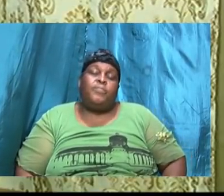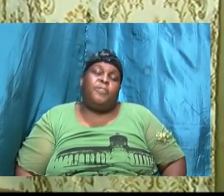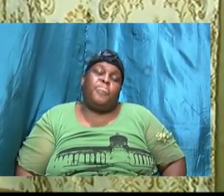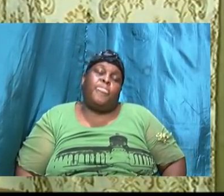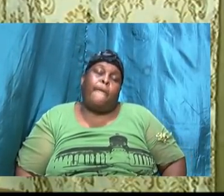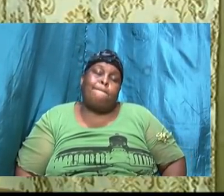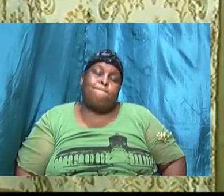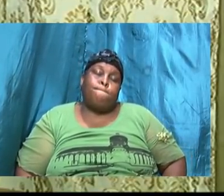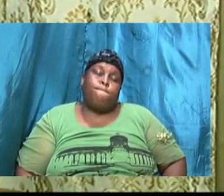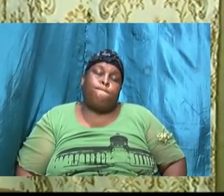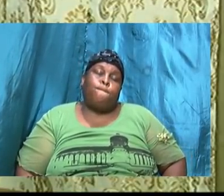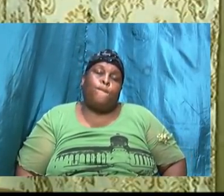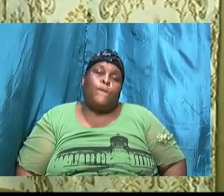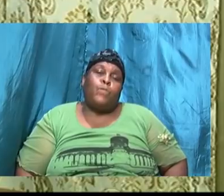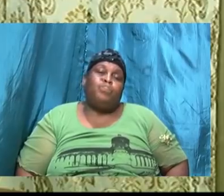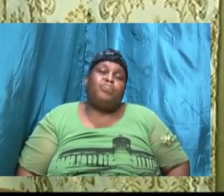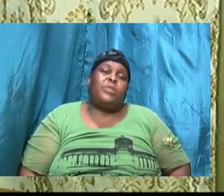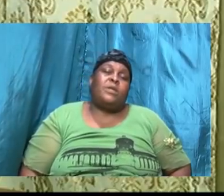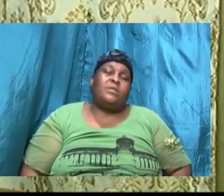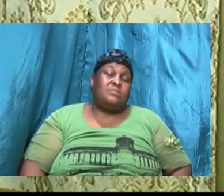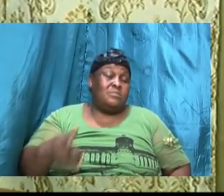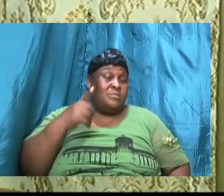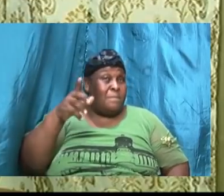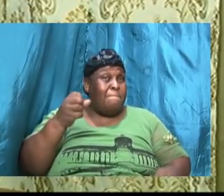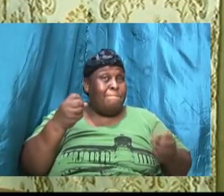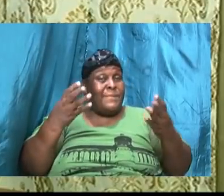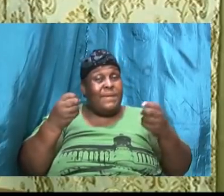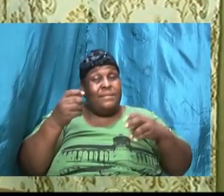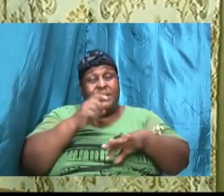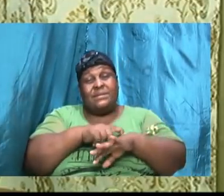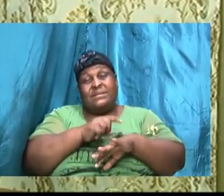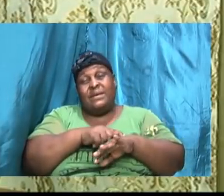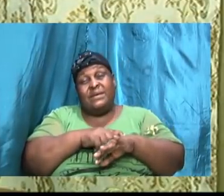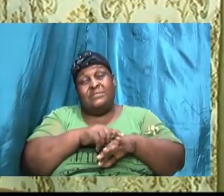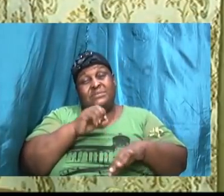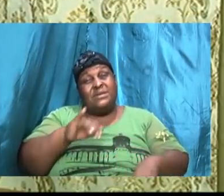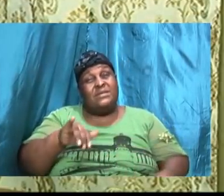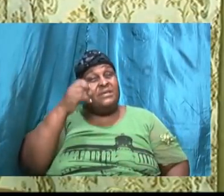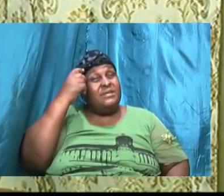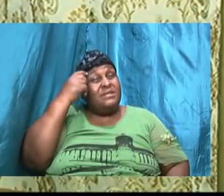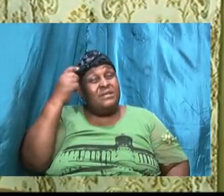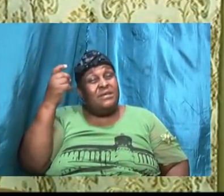when we look at the many times that David spent